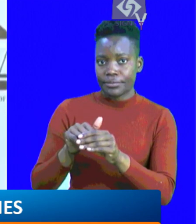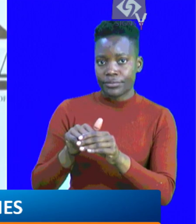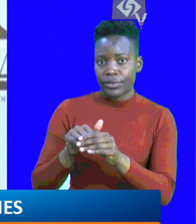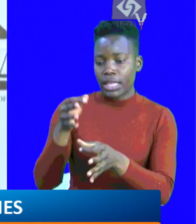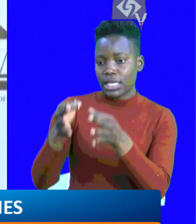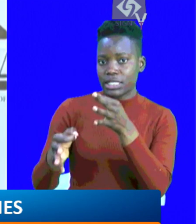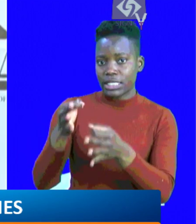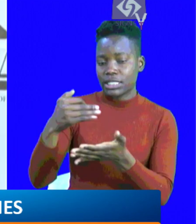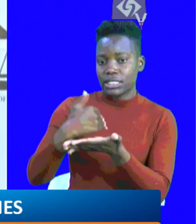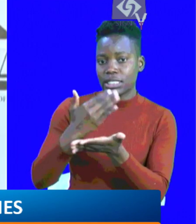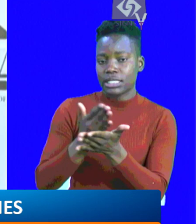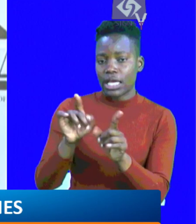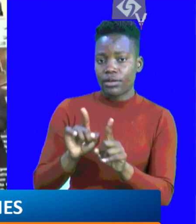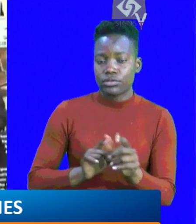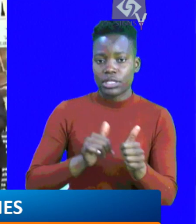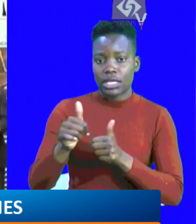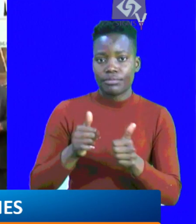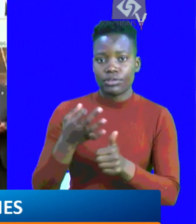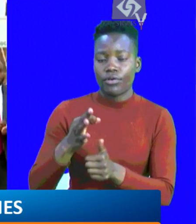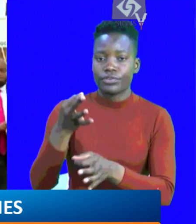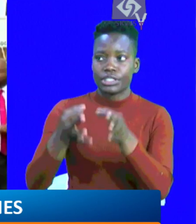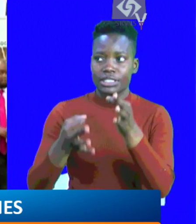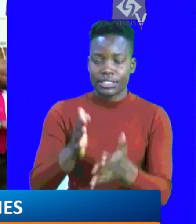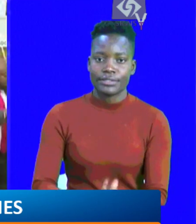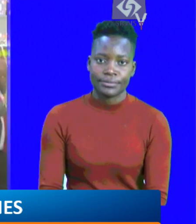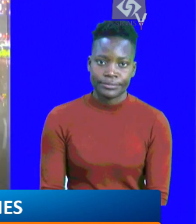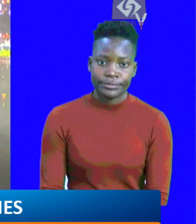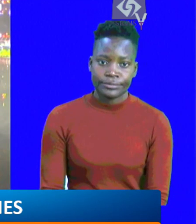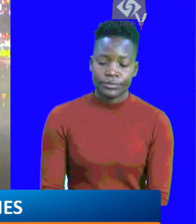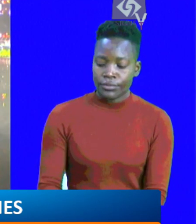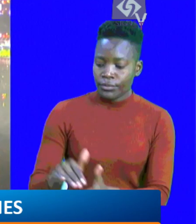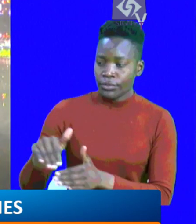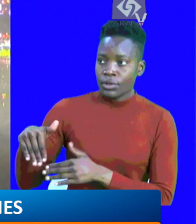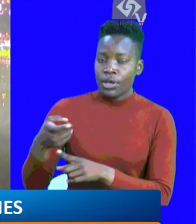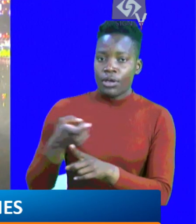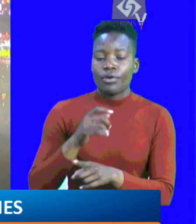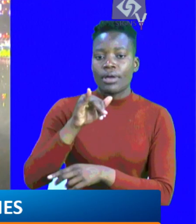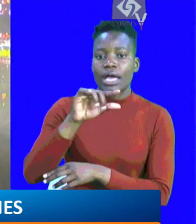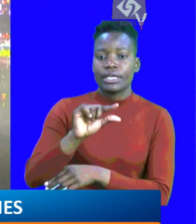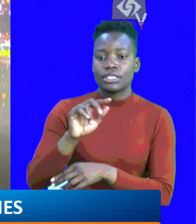that we are witnessing within the justice sector and the administration of justice.